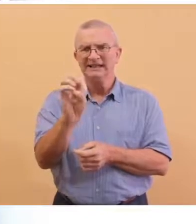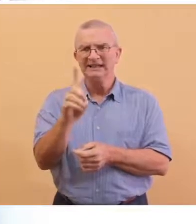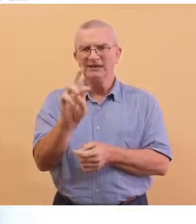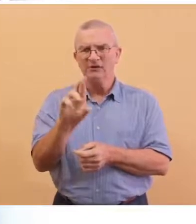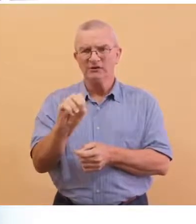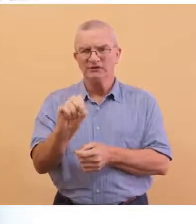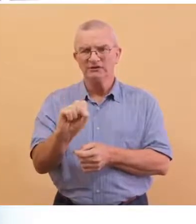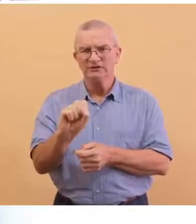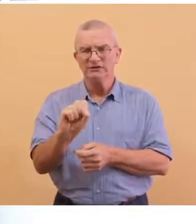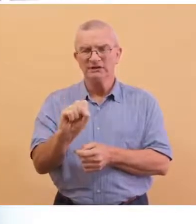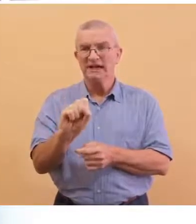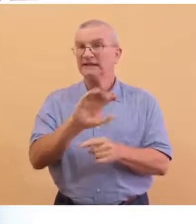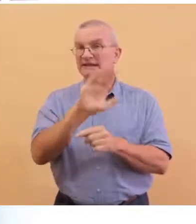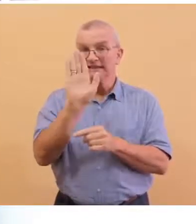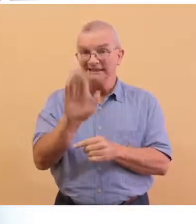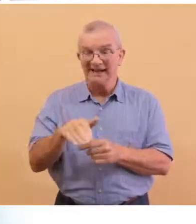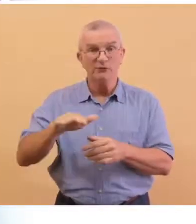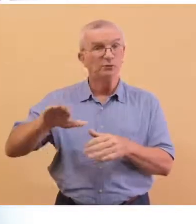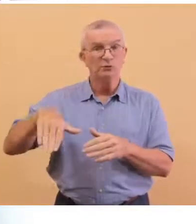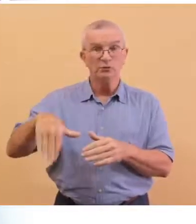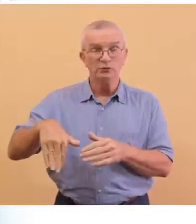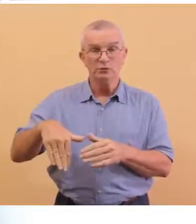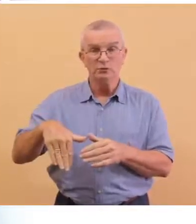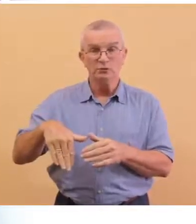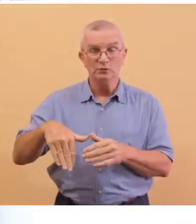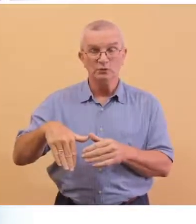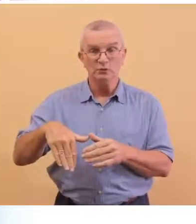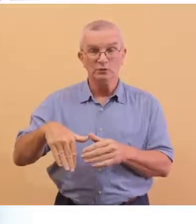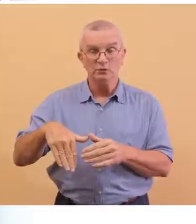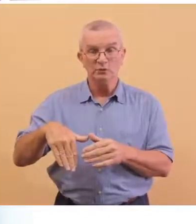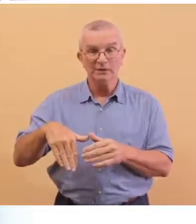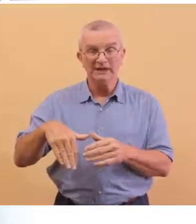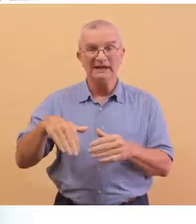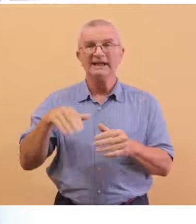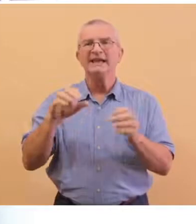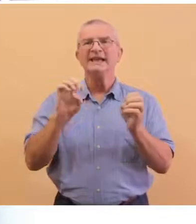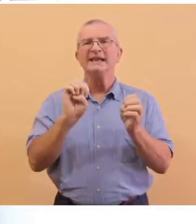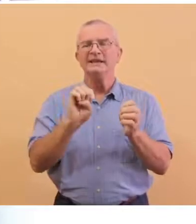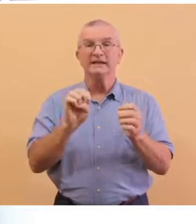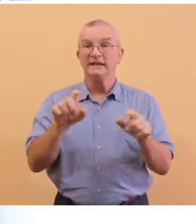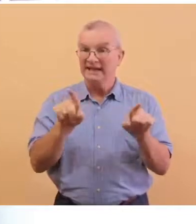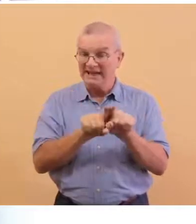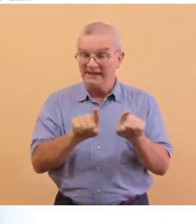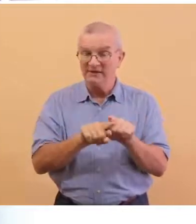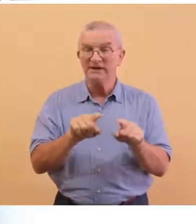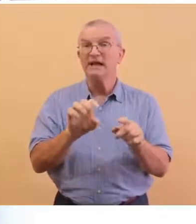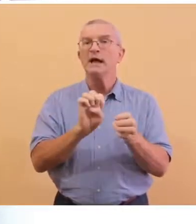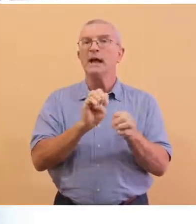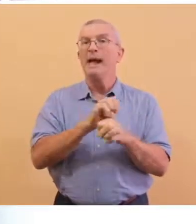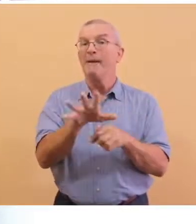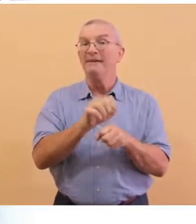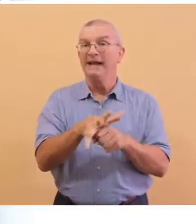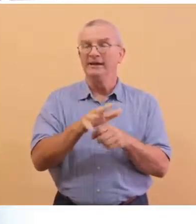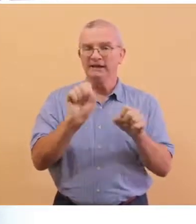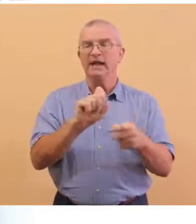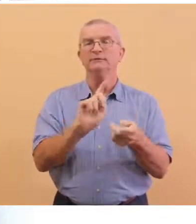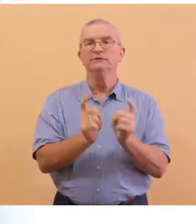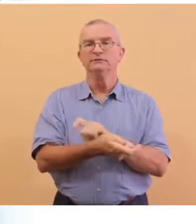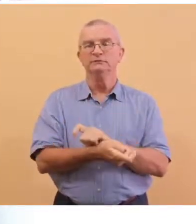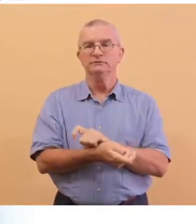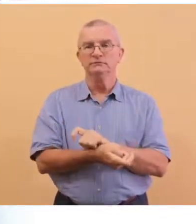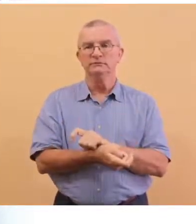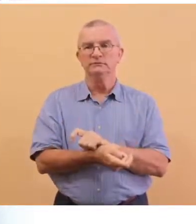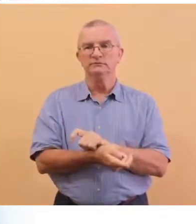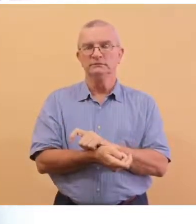it's never too late, even epidemics can be turned around. I'm